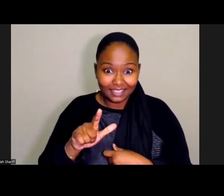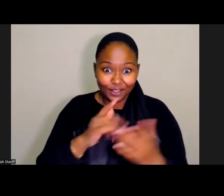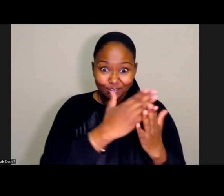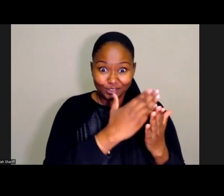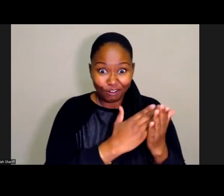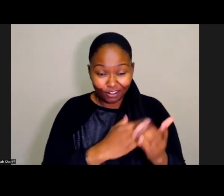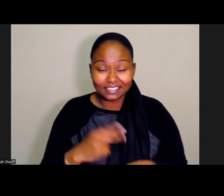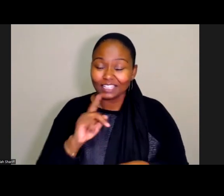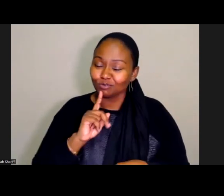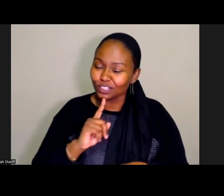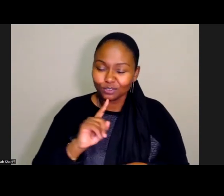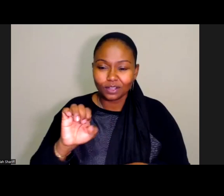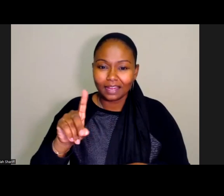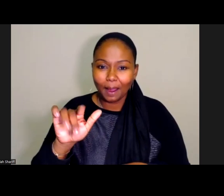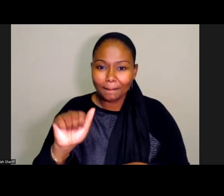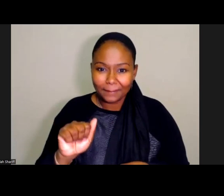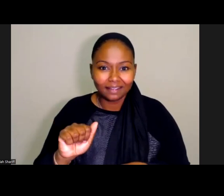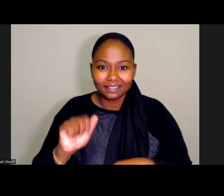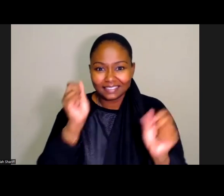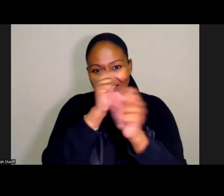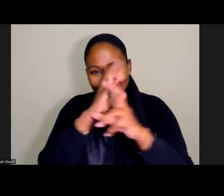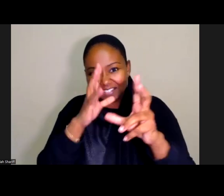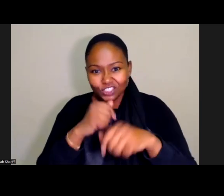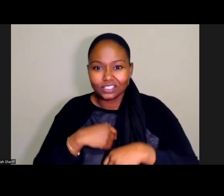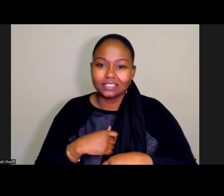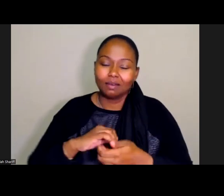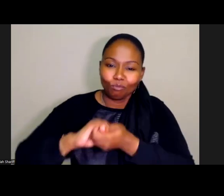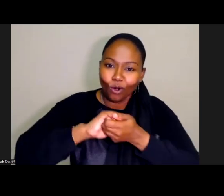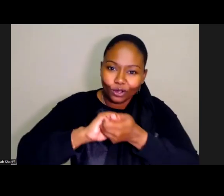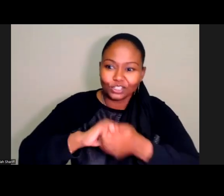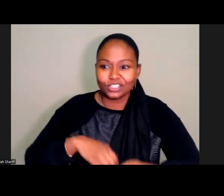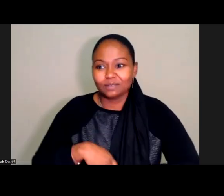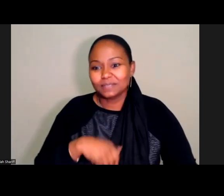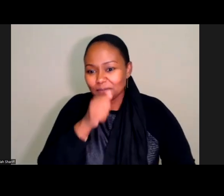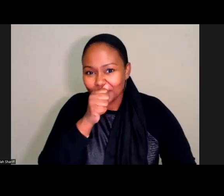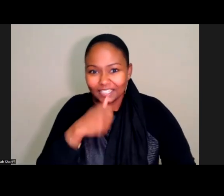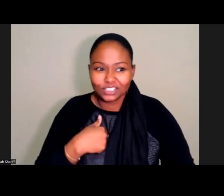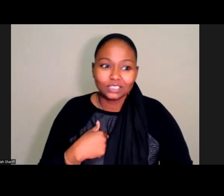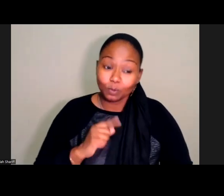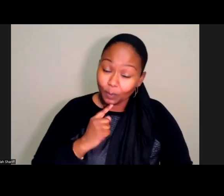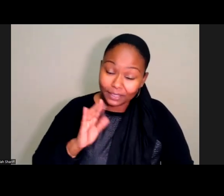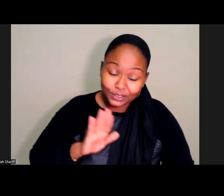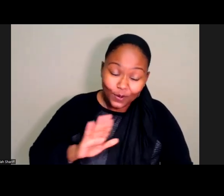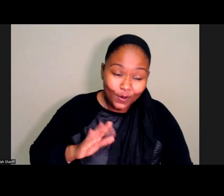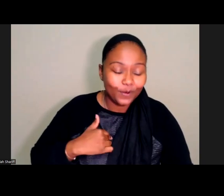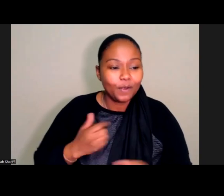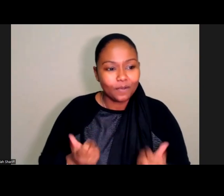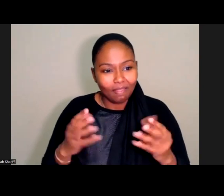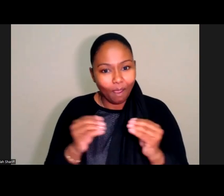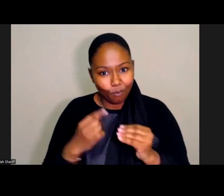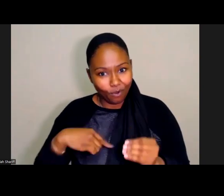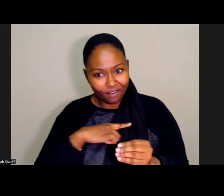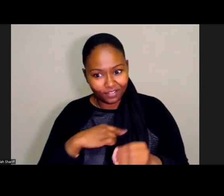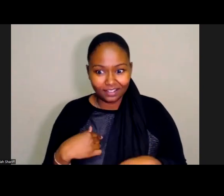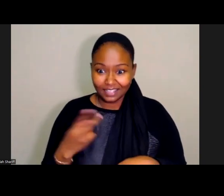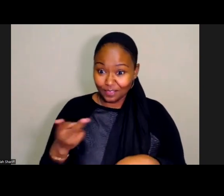really is Amanda's vision and partnership and patience that made it what it is. So we will be missing her, but now there's a lot more of us and the two of us